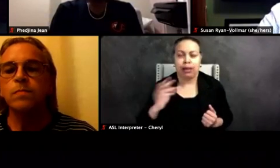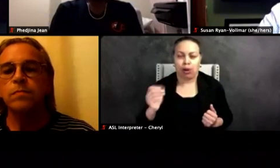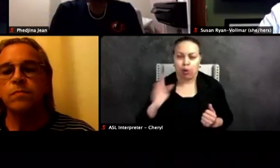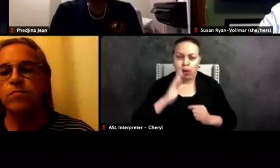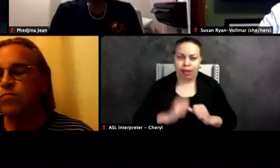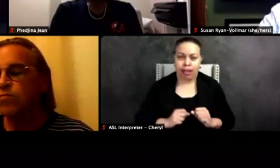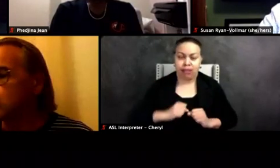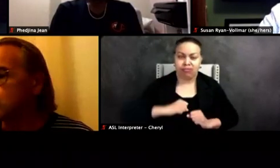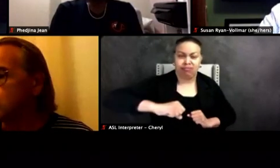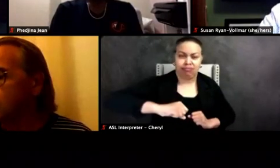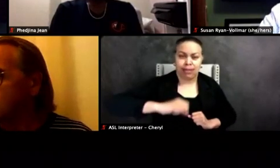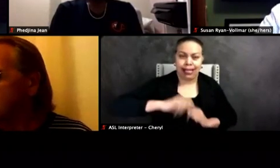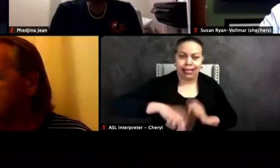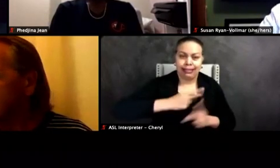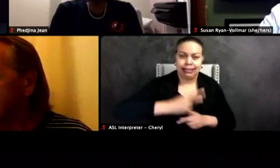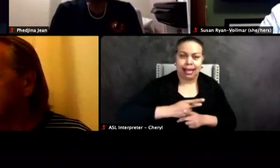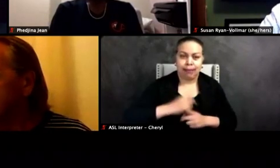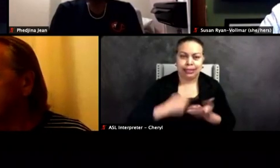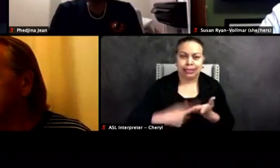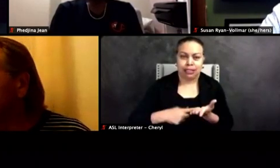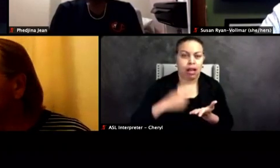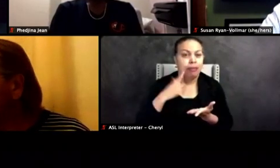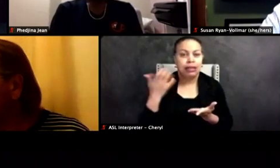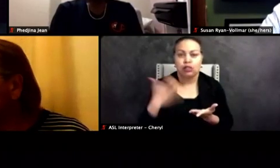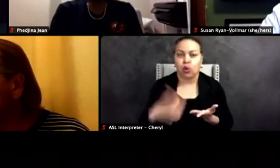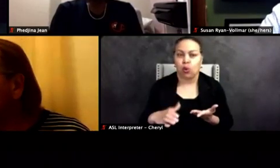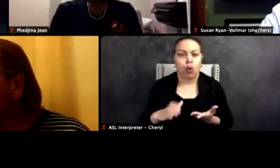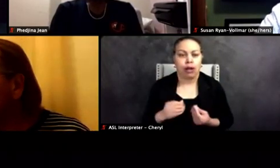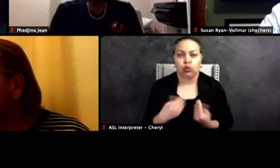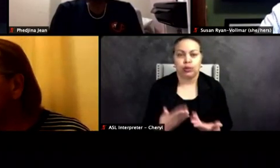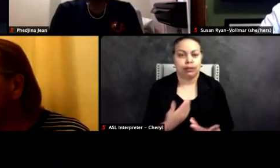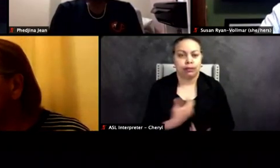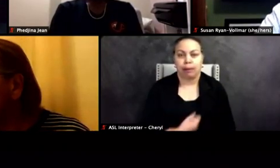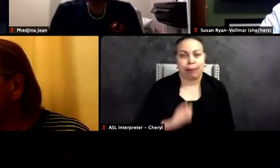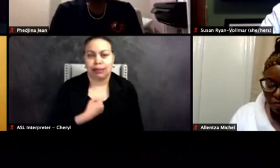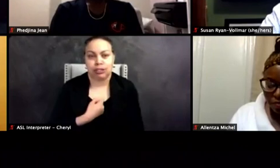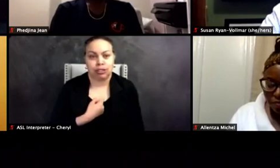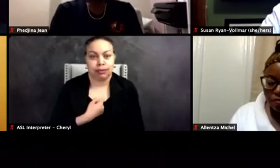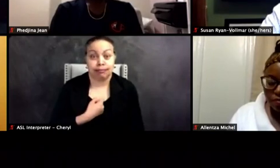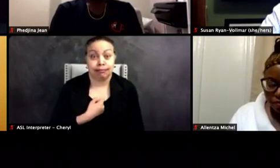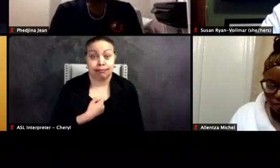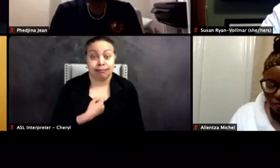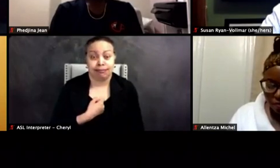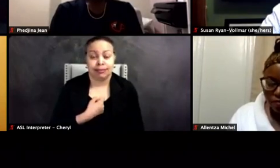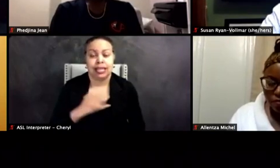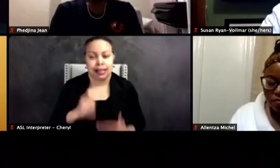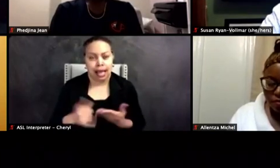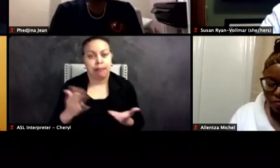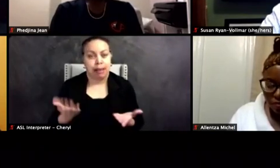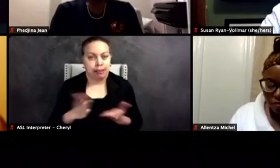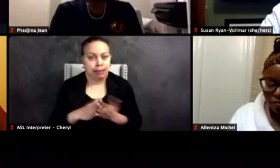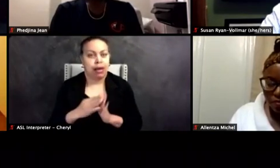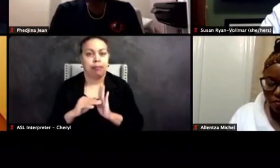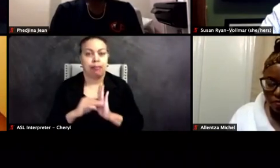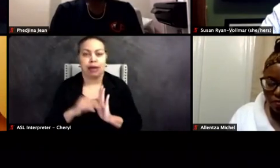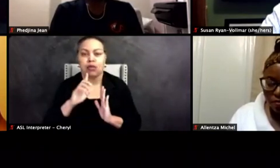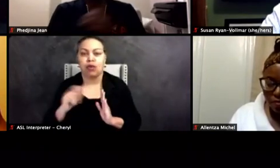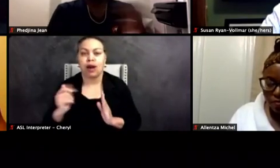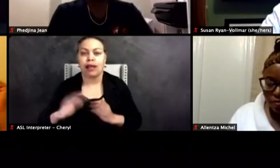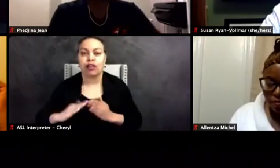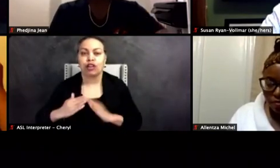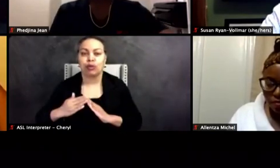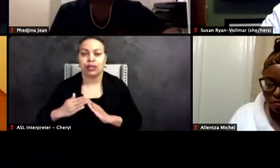a conversation like this because they wouldn't want it to be a public apology. This could be a model for other communities, not to sort of